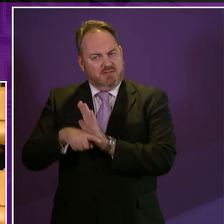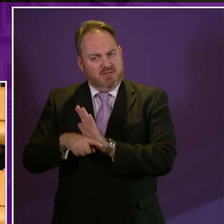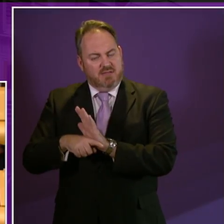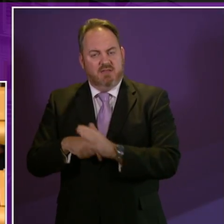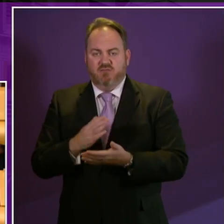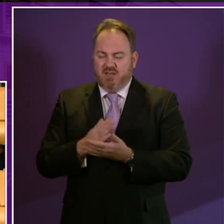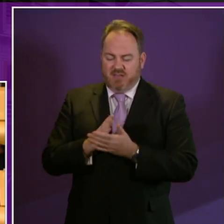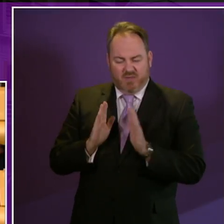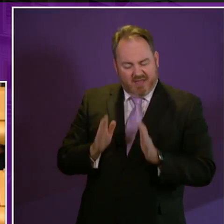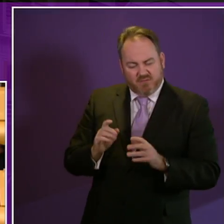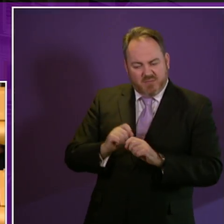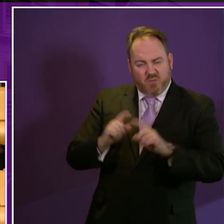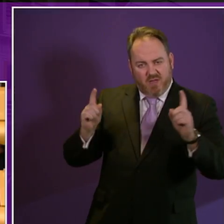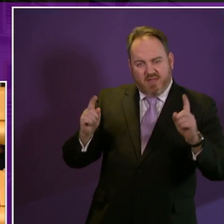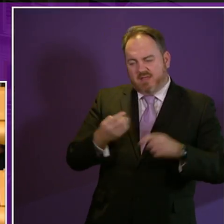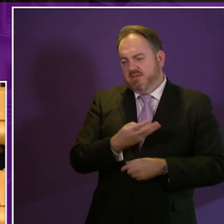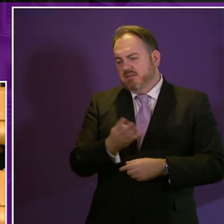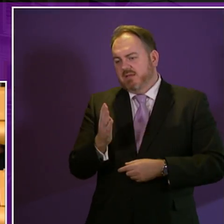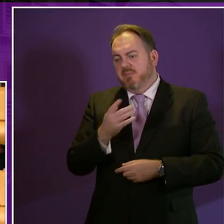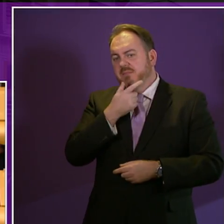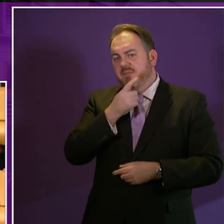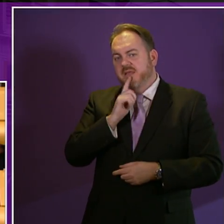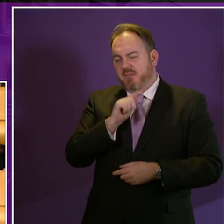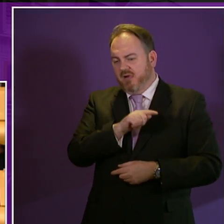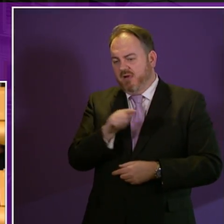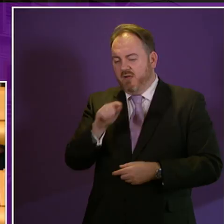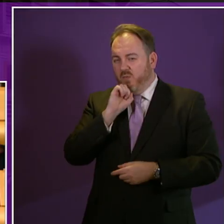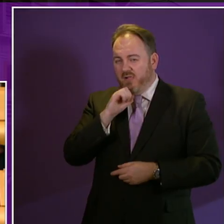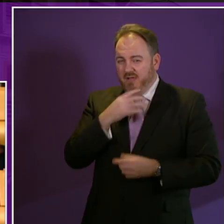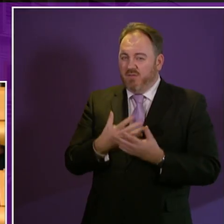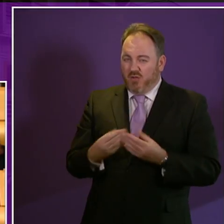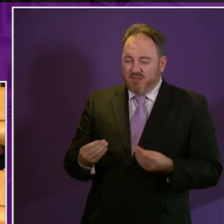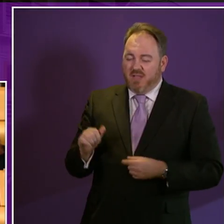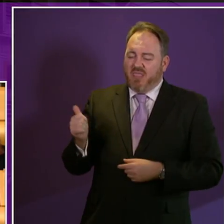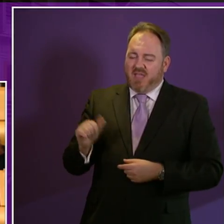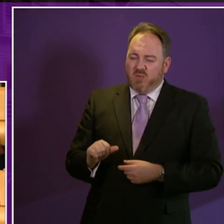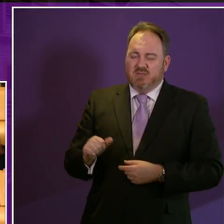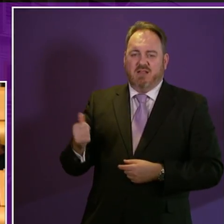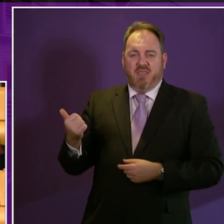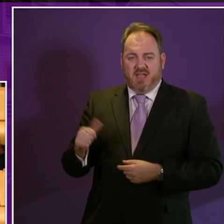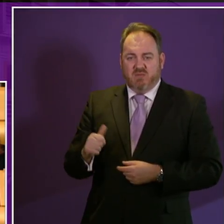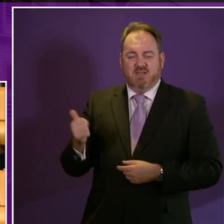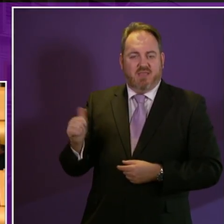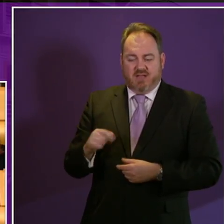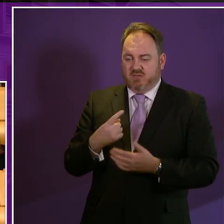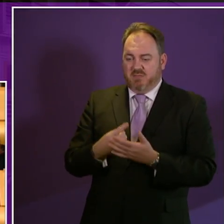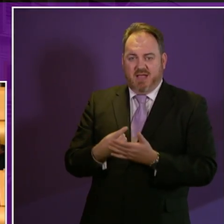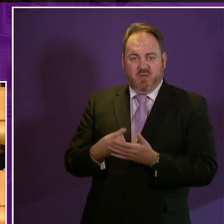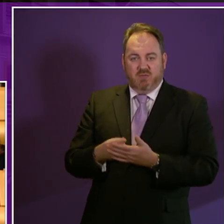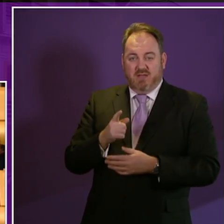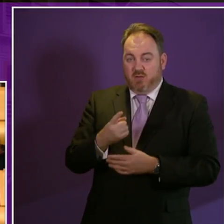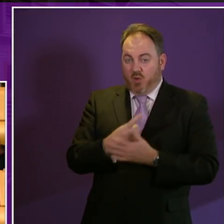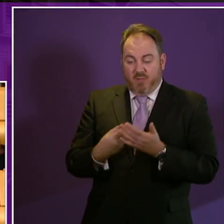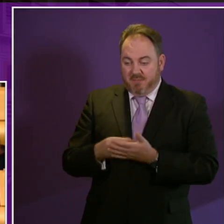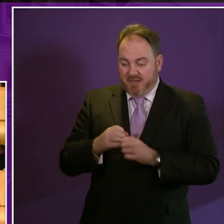recognise that some of the users of that system will previously have lost thousands of pounds with negative impacts on their health